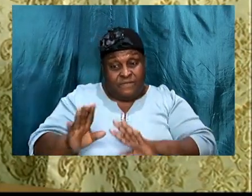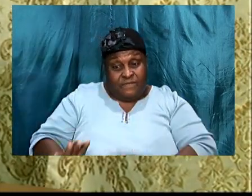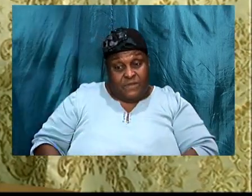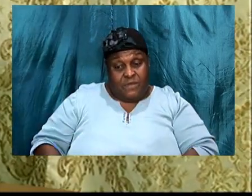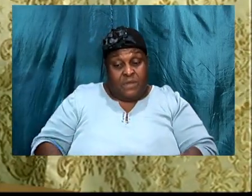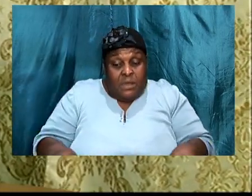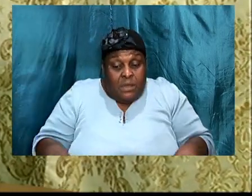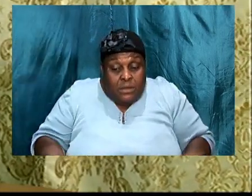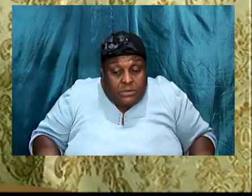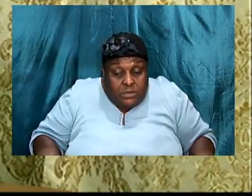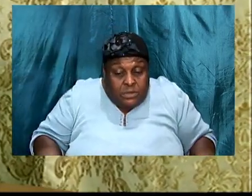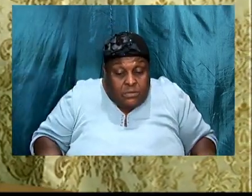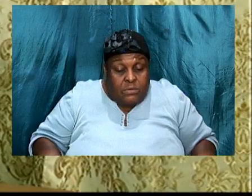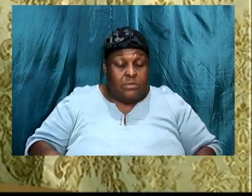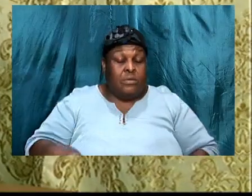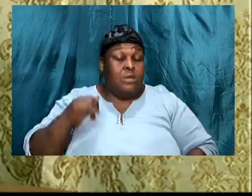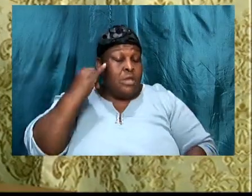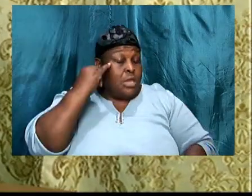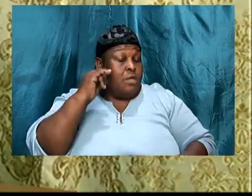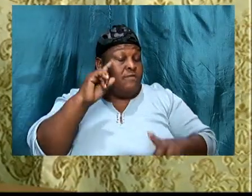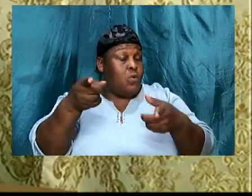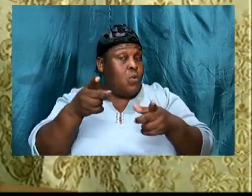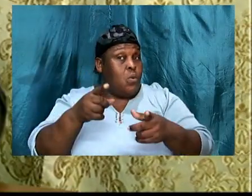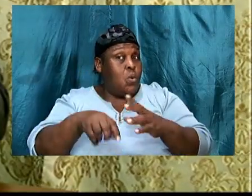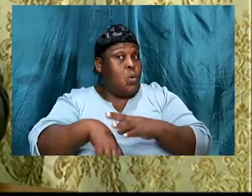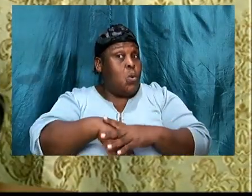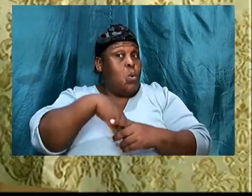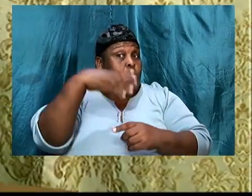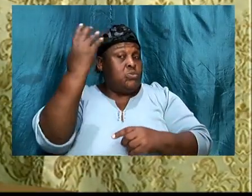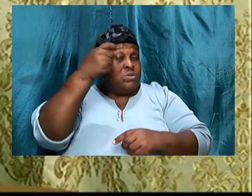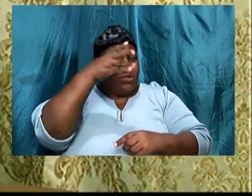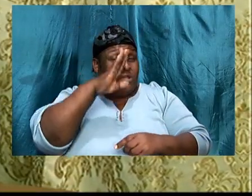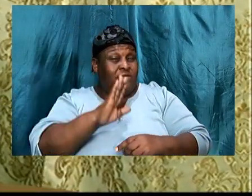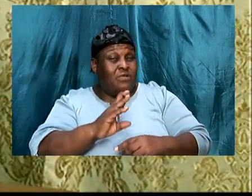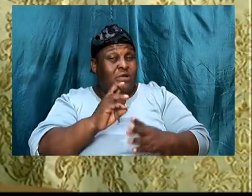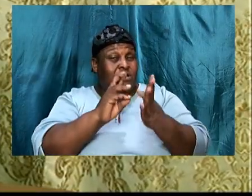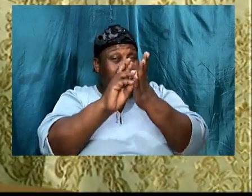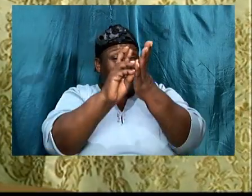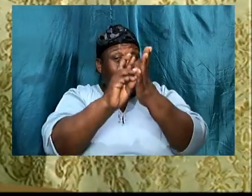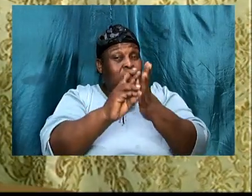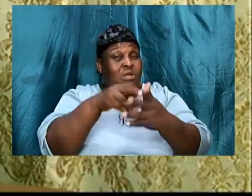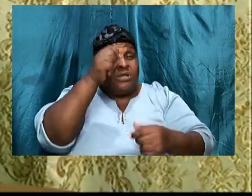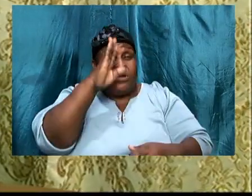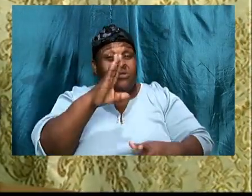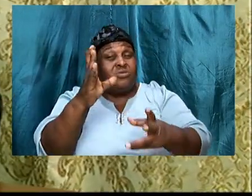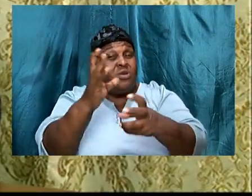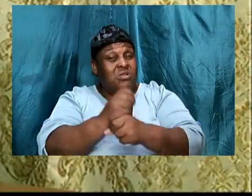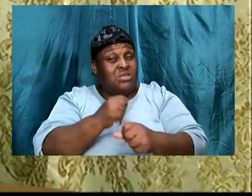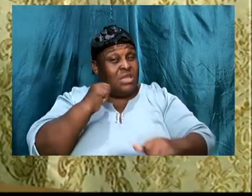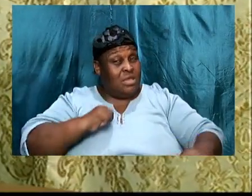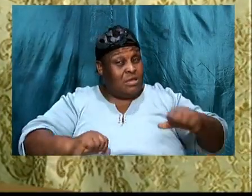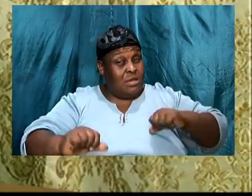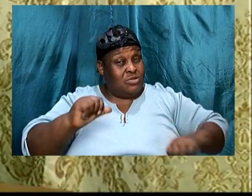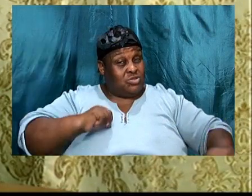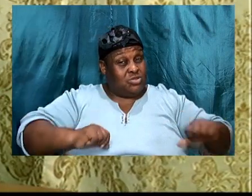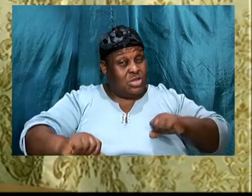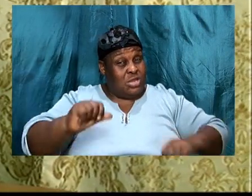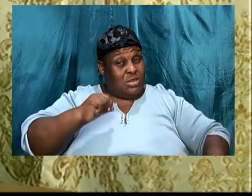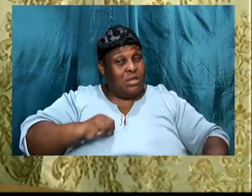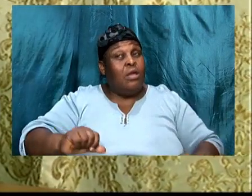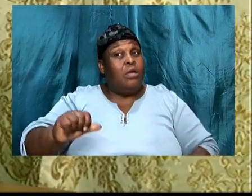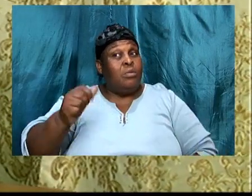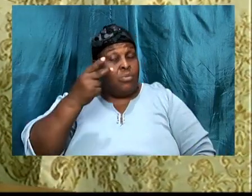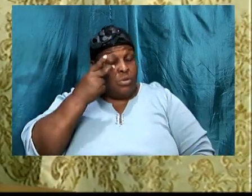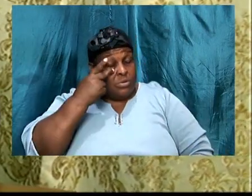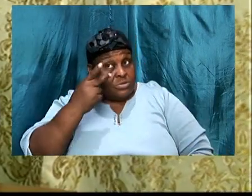outside of God's will, God, is going to take action, it might seem alright for now,